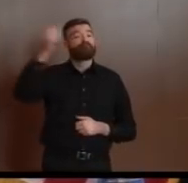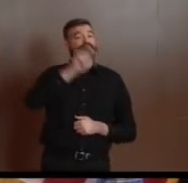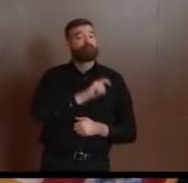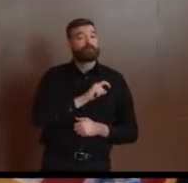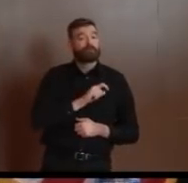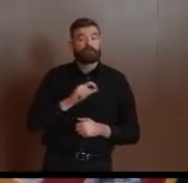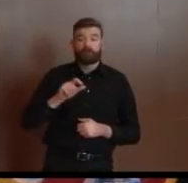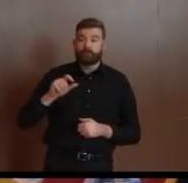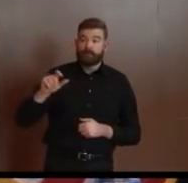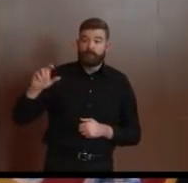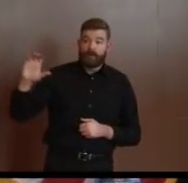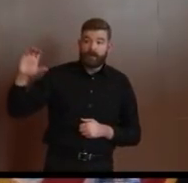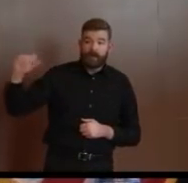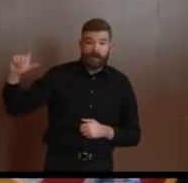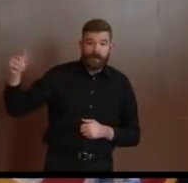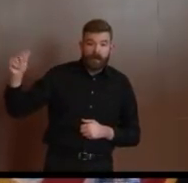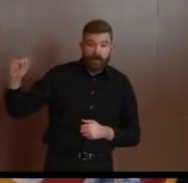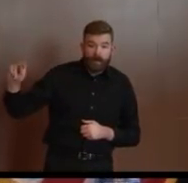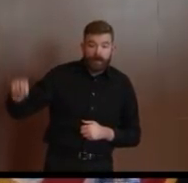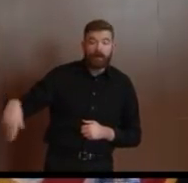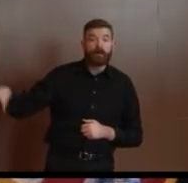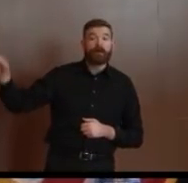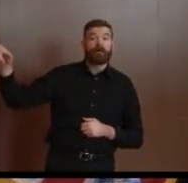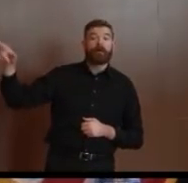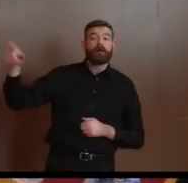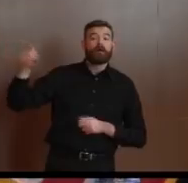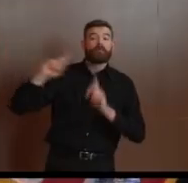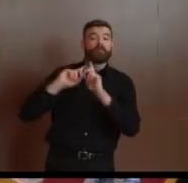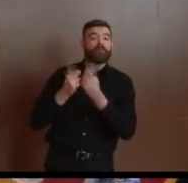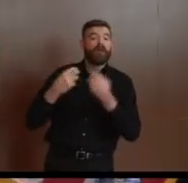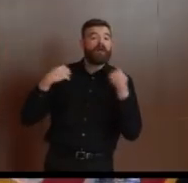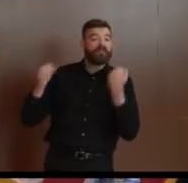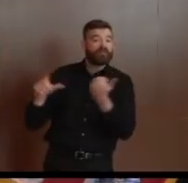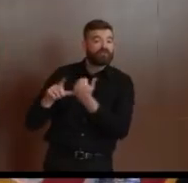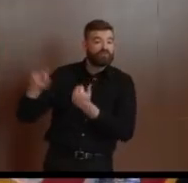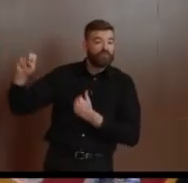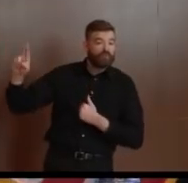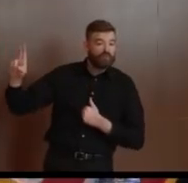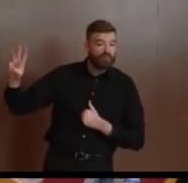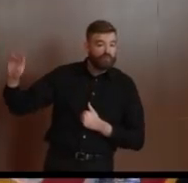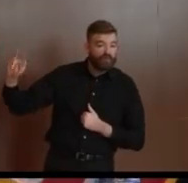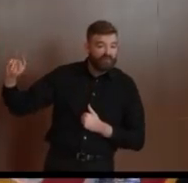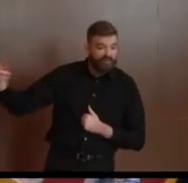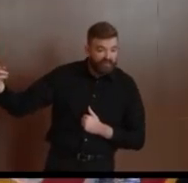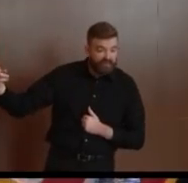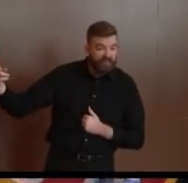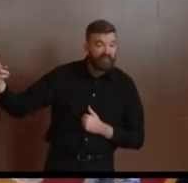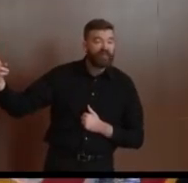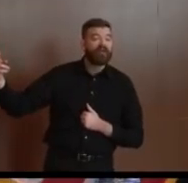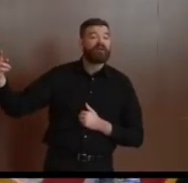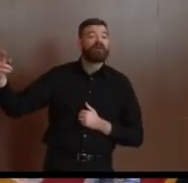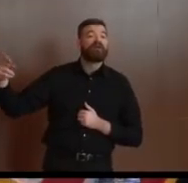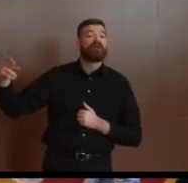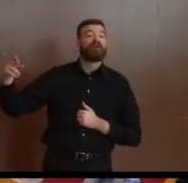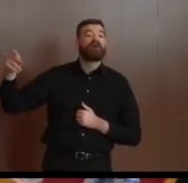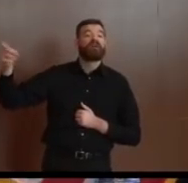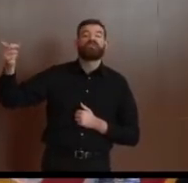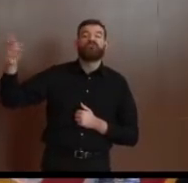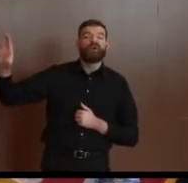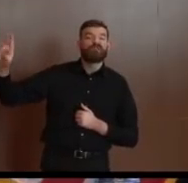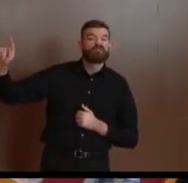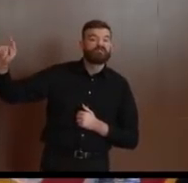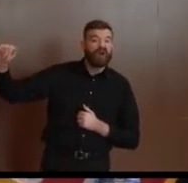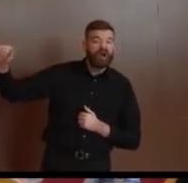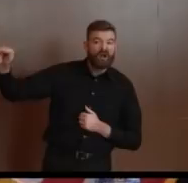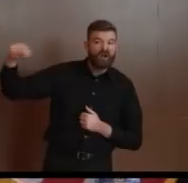the tough questions. While not having a speaking role, per se, I am certain that we'll get to each of the three of you, as well as Dr. potentially